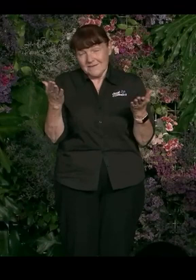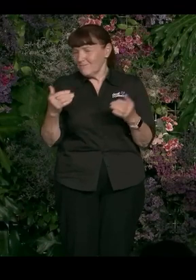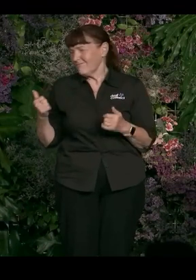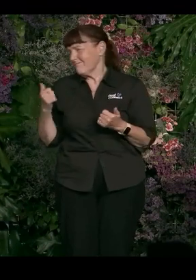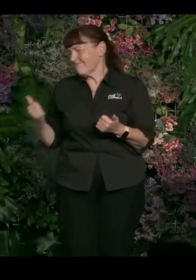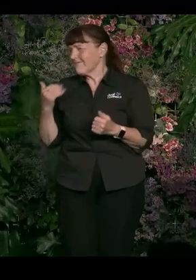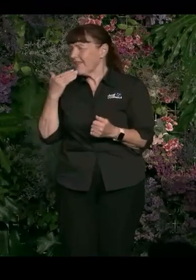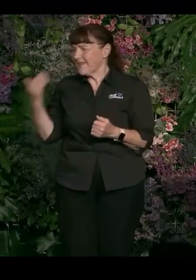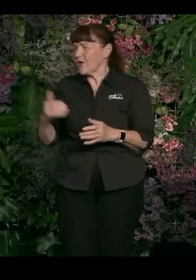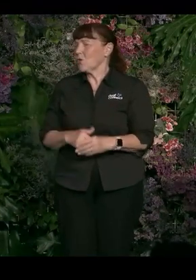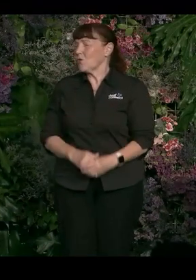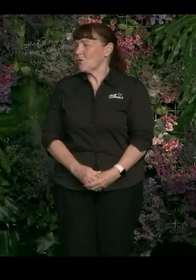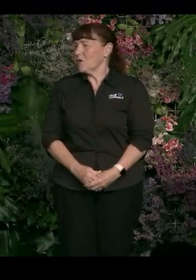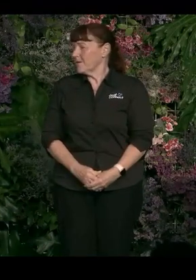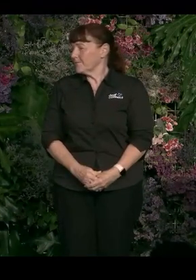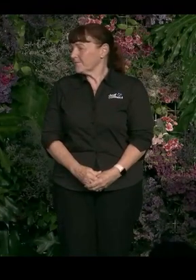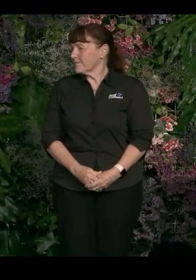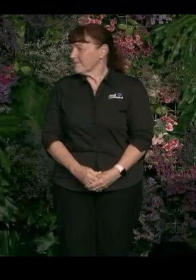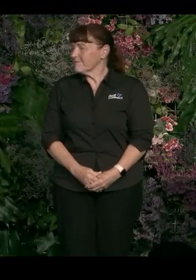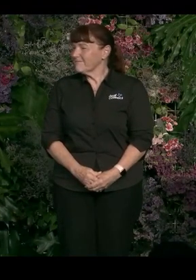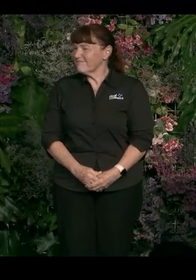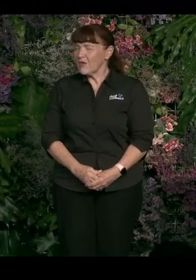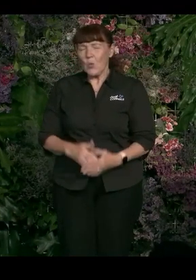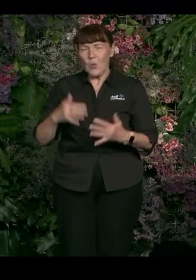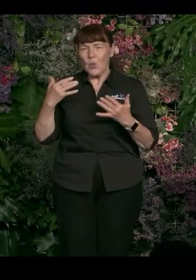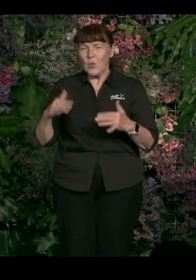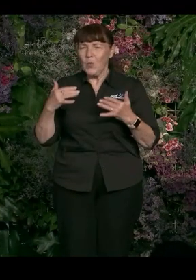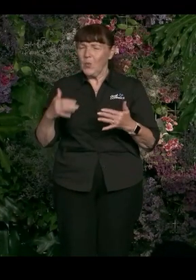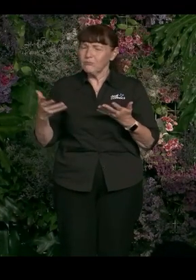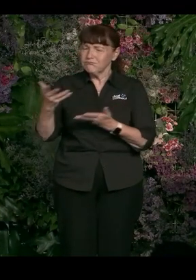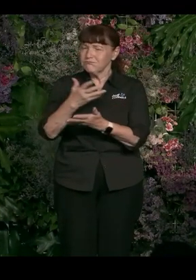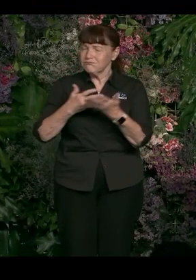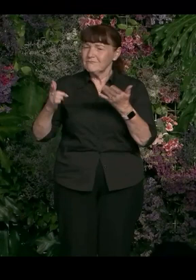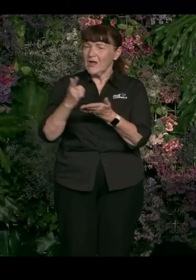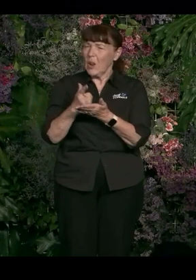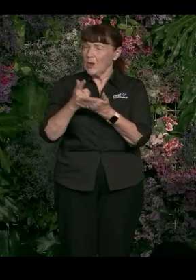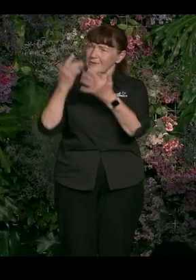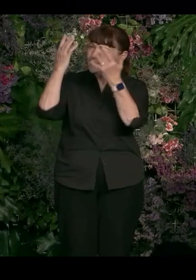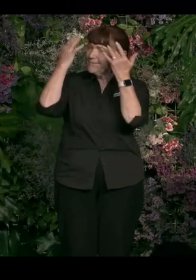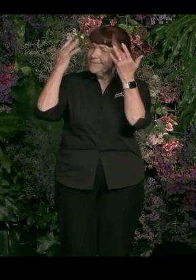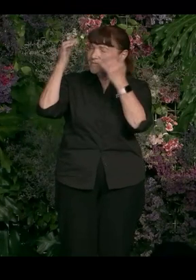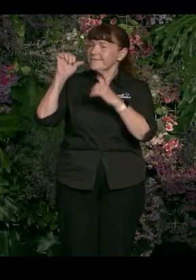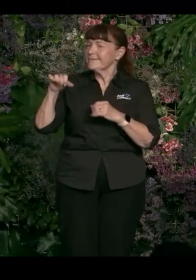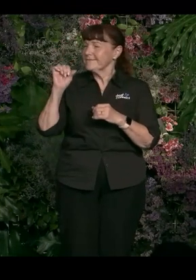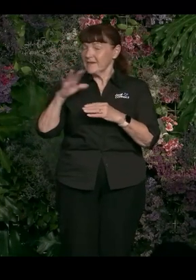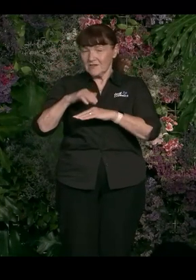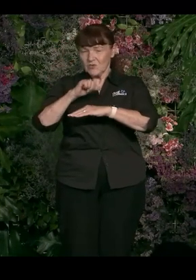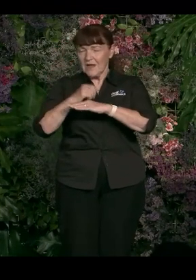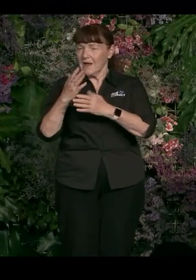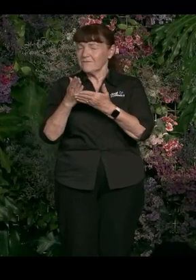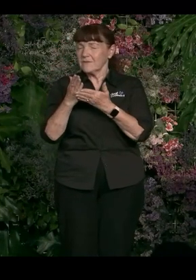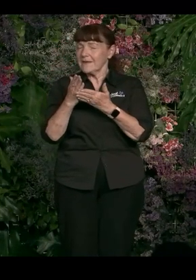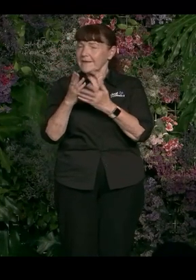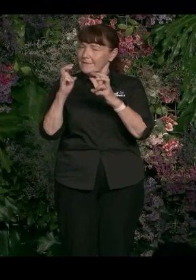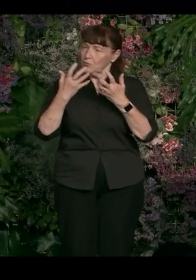Great. Thank you. I think a lot of food for thought. In Australia, we have a very kind of rich discussion around